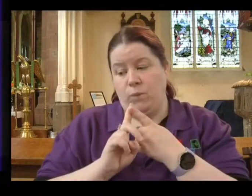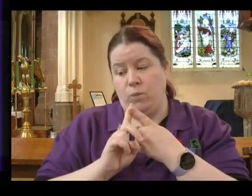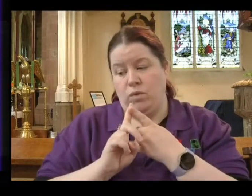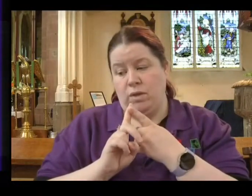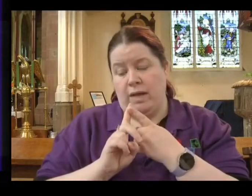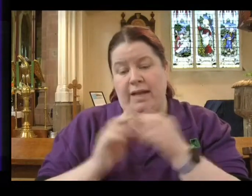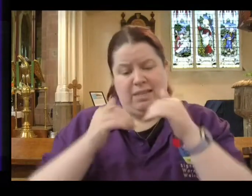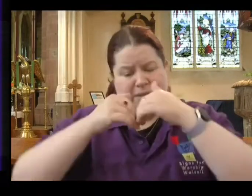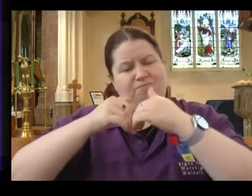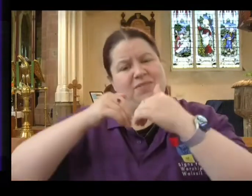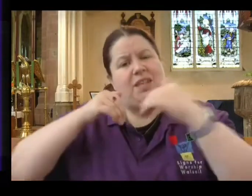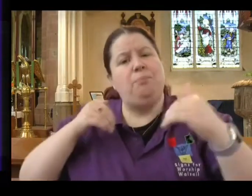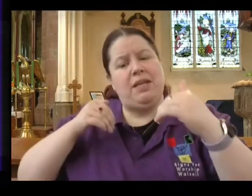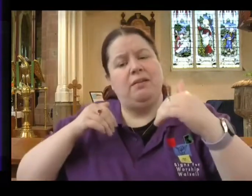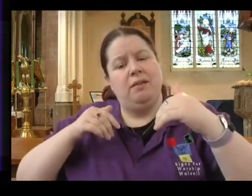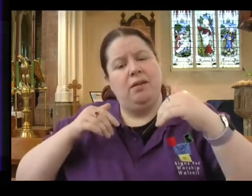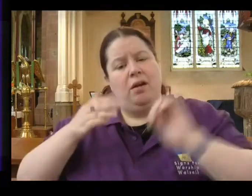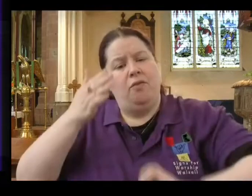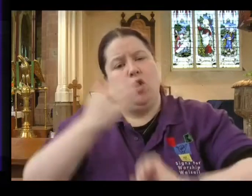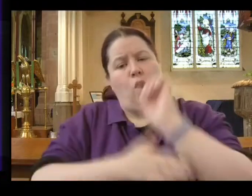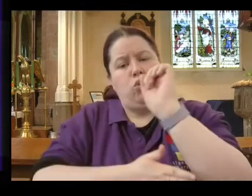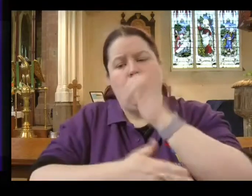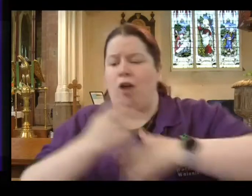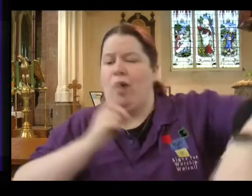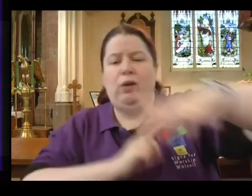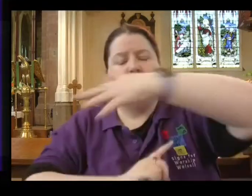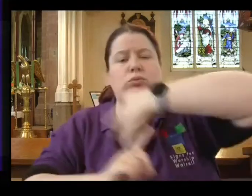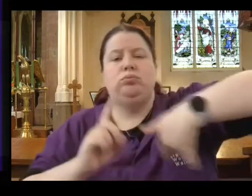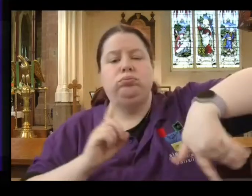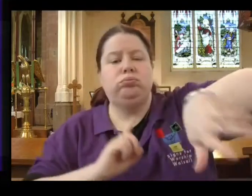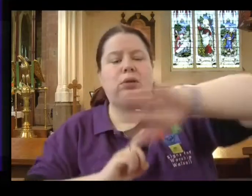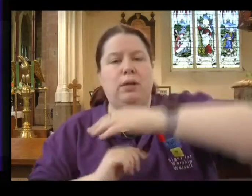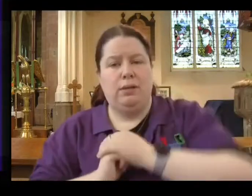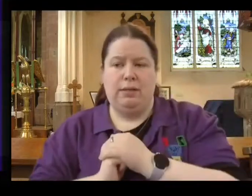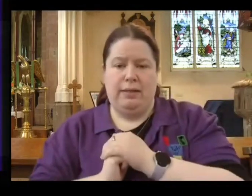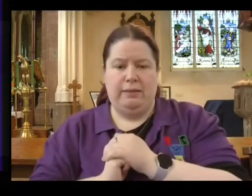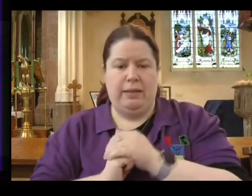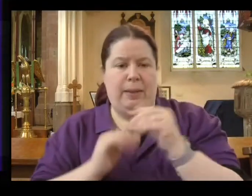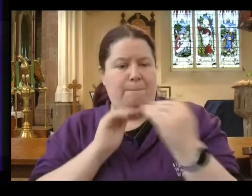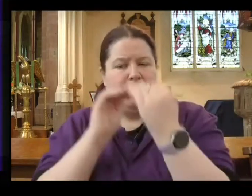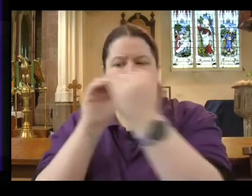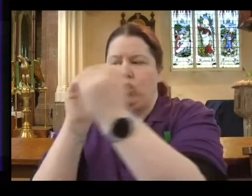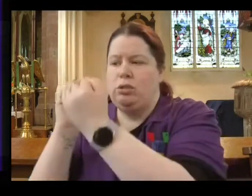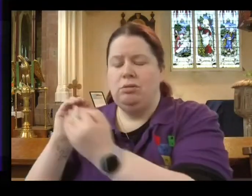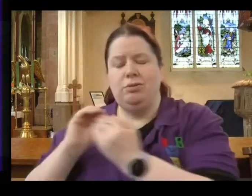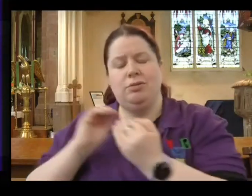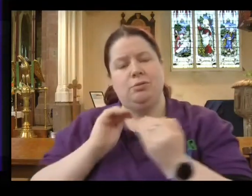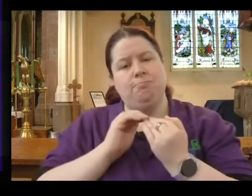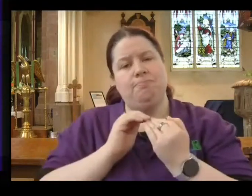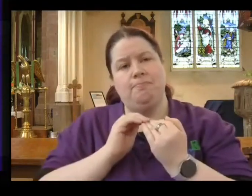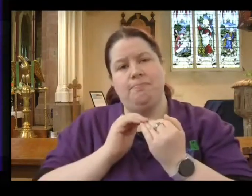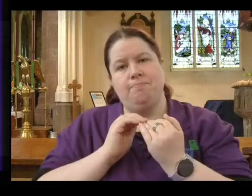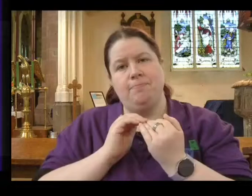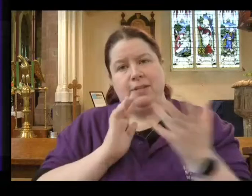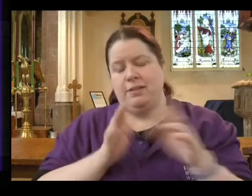to be distinctive from its surrounding culture. It adopts the lifestyles and the practices of the culture. It no